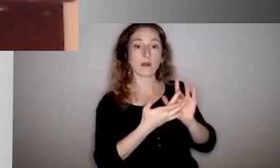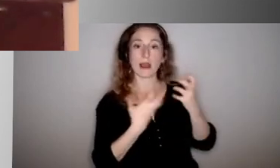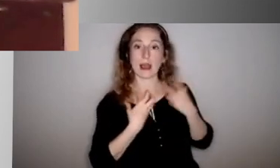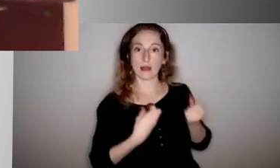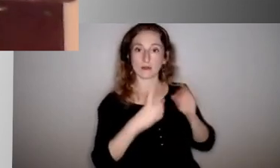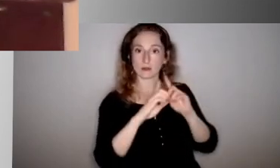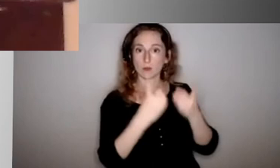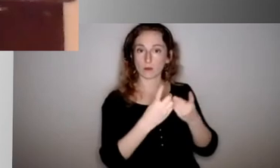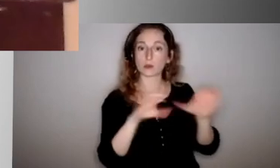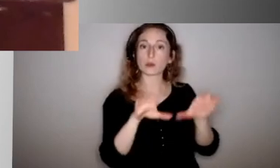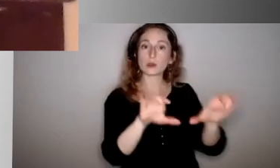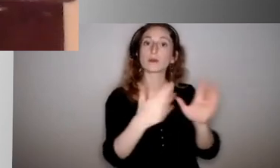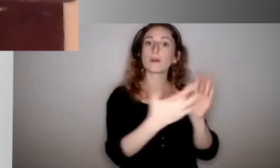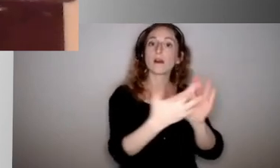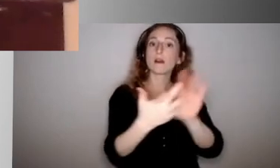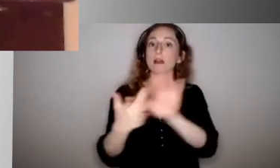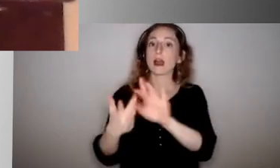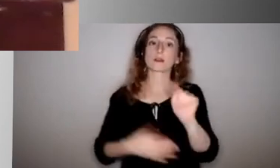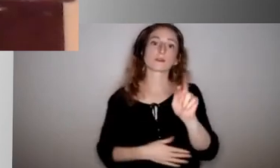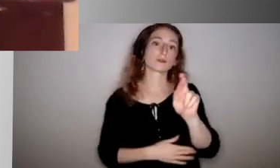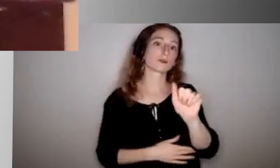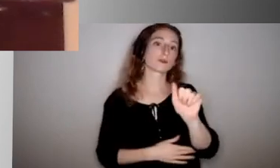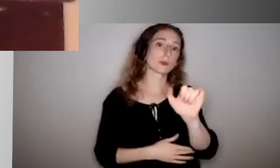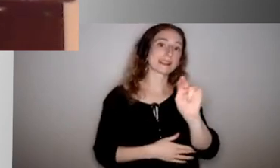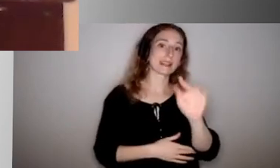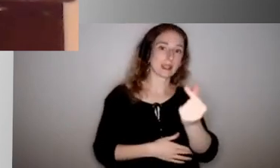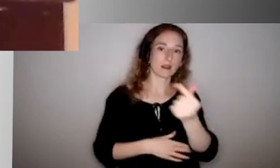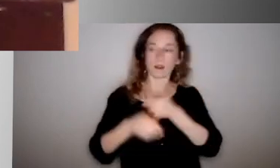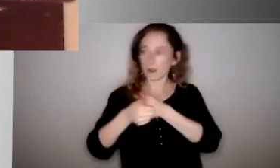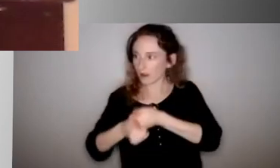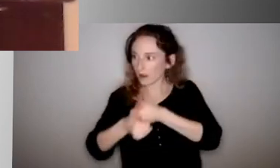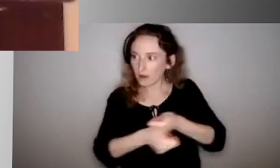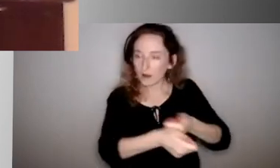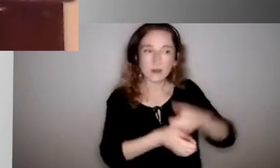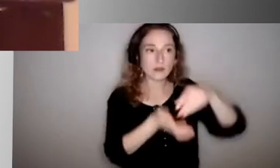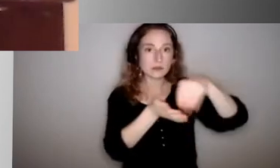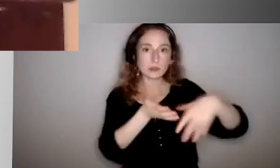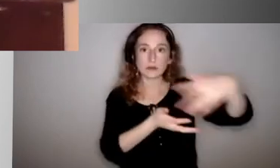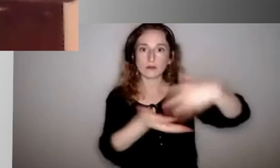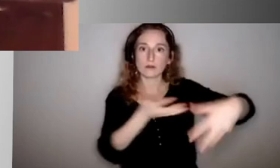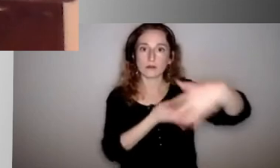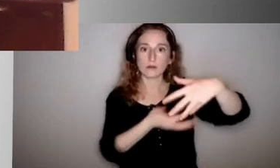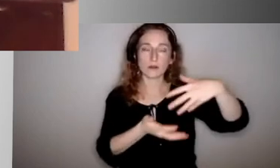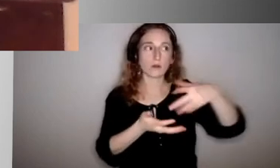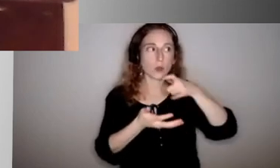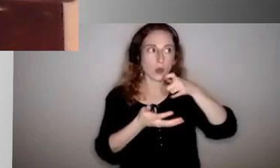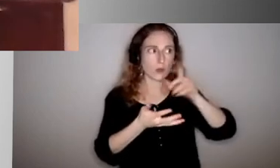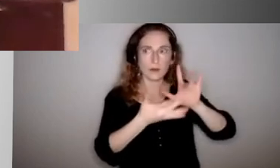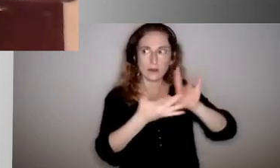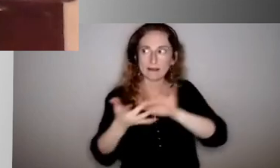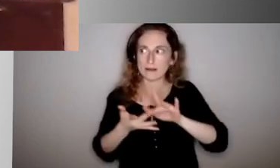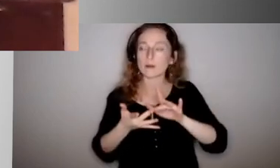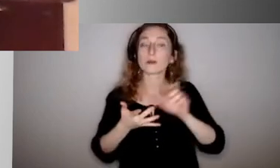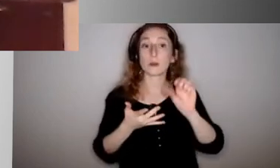very proud of the work that they are doing. And so, when that, when that does occur, we are to engage Marion County Public Health Department immediately.